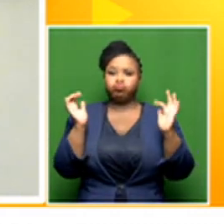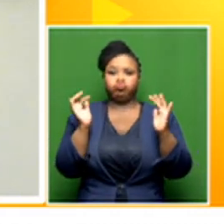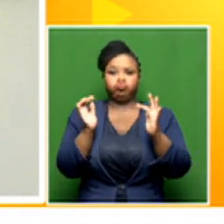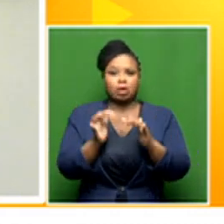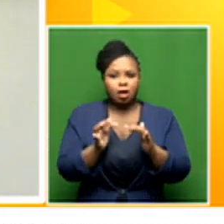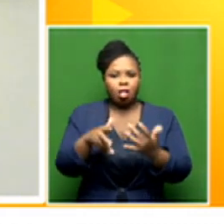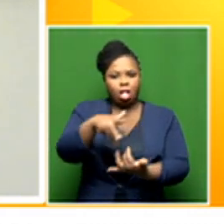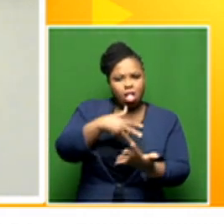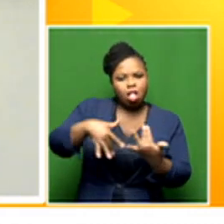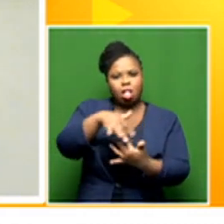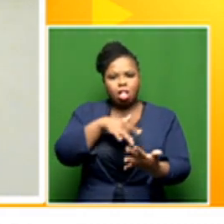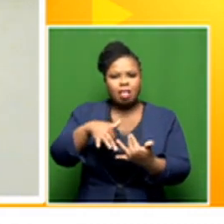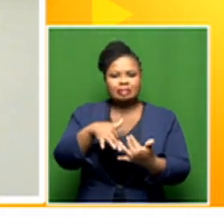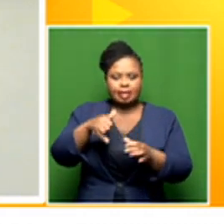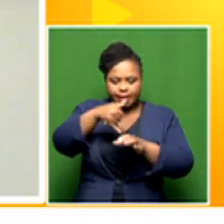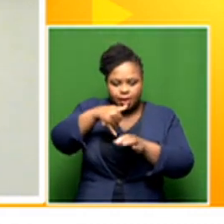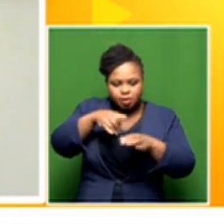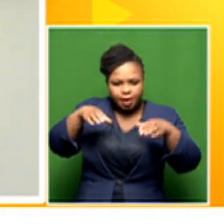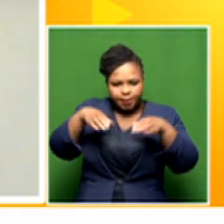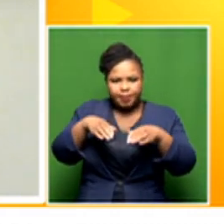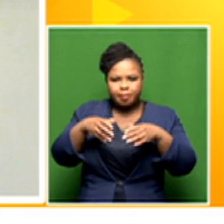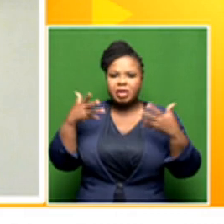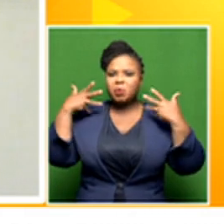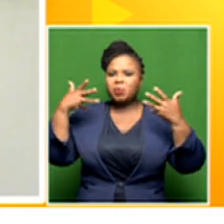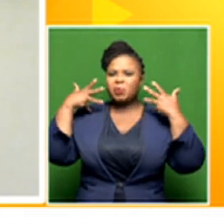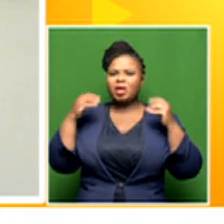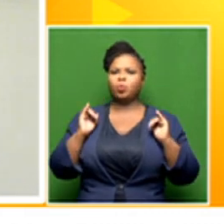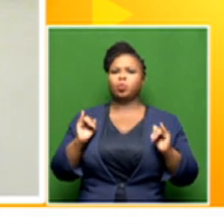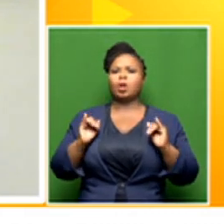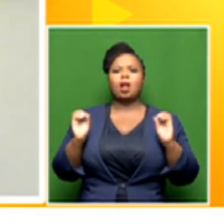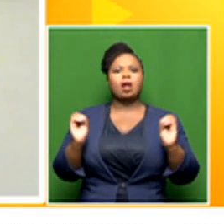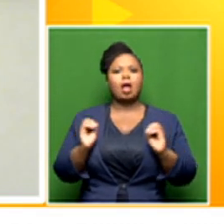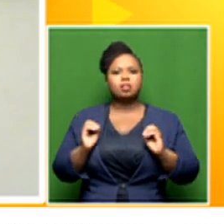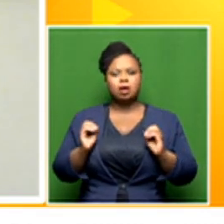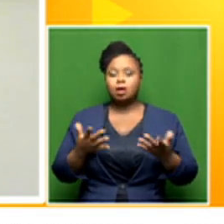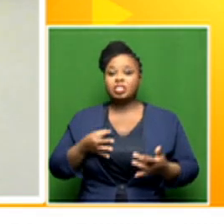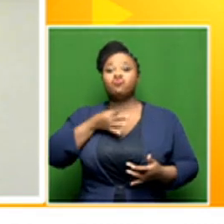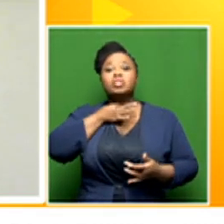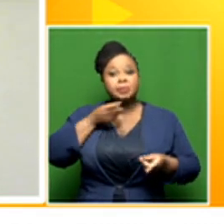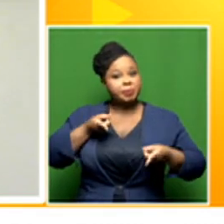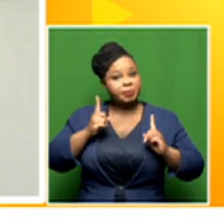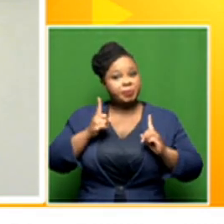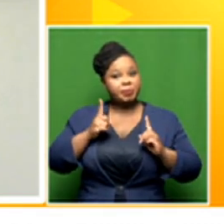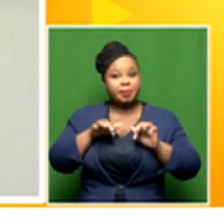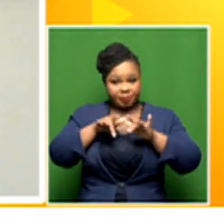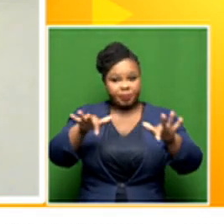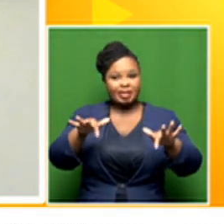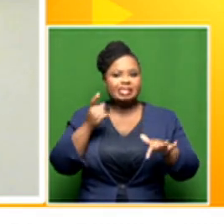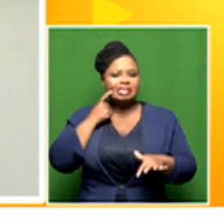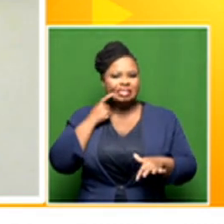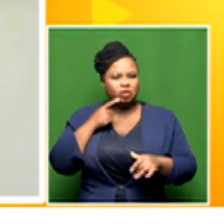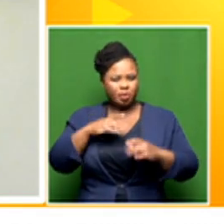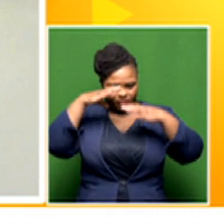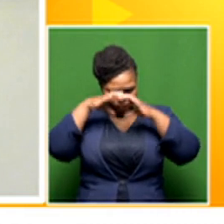and in particular limiting indoor gatherings where ventilation may be poor and the risk may be higher. So I think that needs to be the